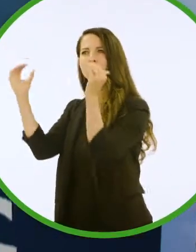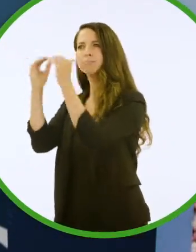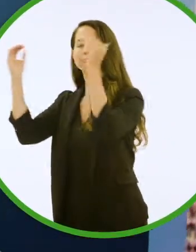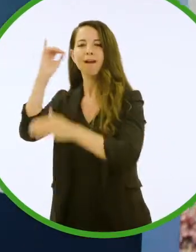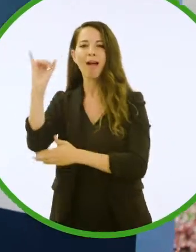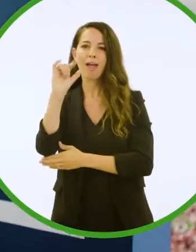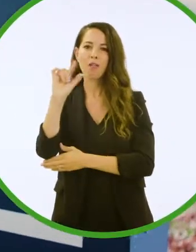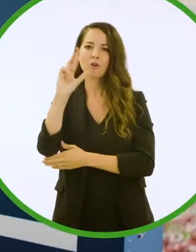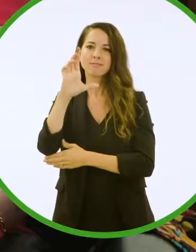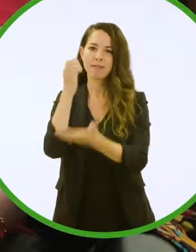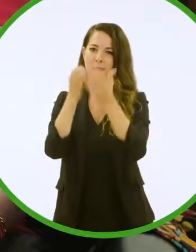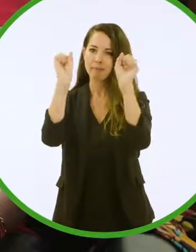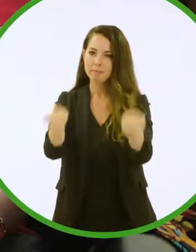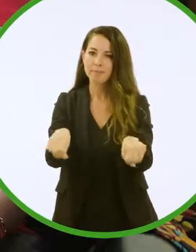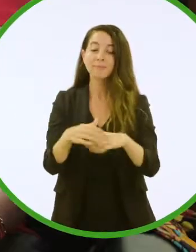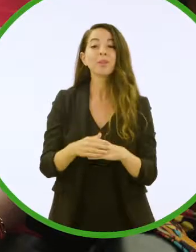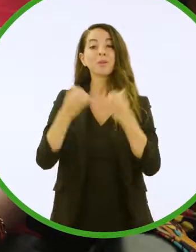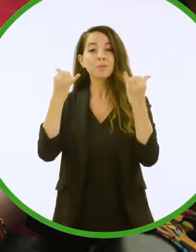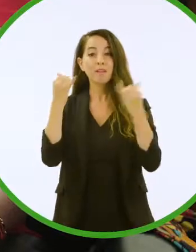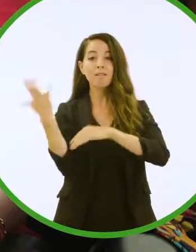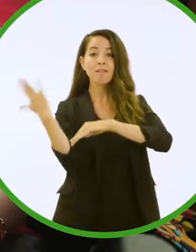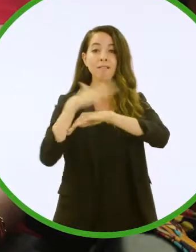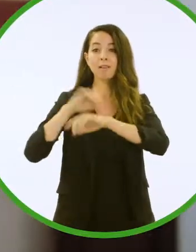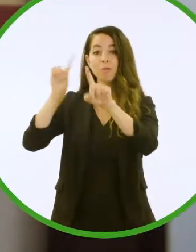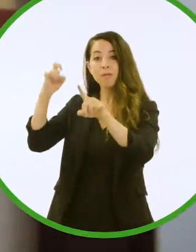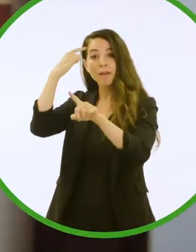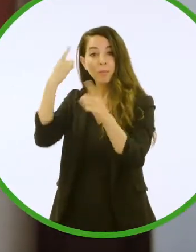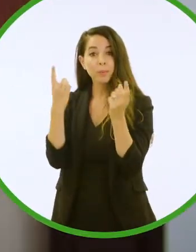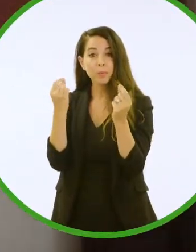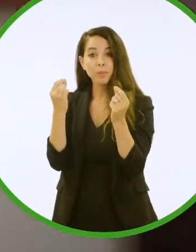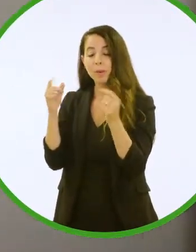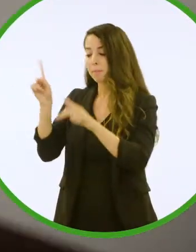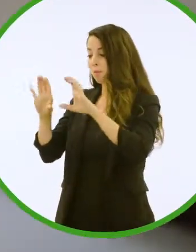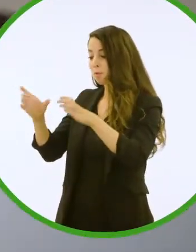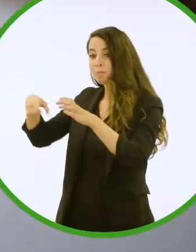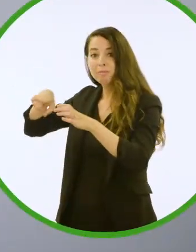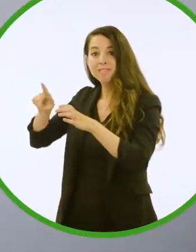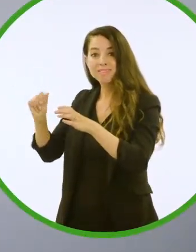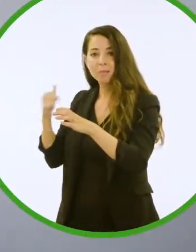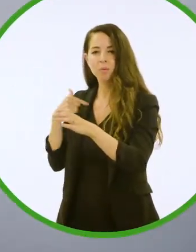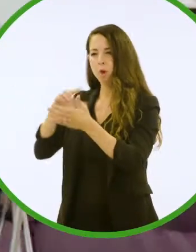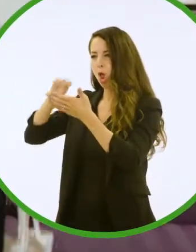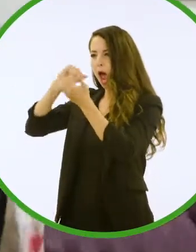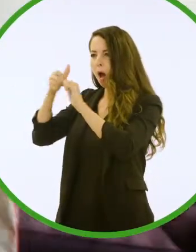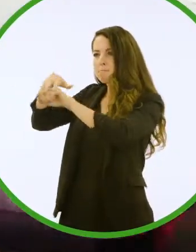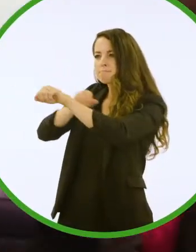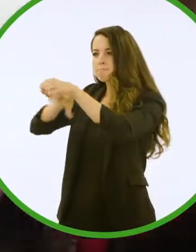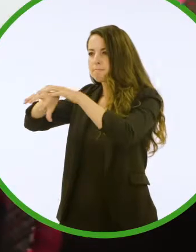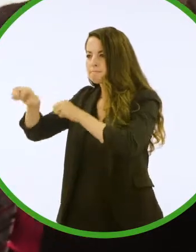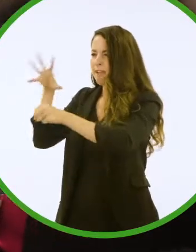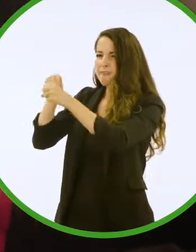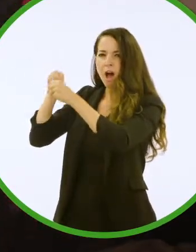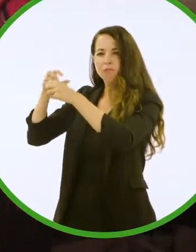gives them that opportunity. Today we have spent the day at the Capitol learning how to effectively be a voice for individuals